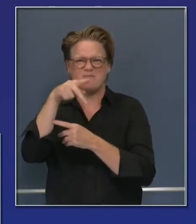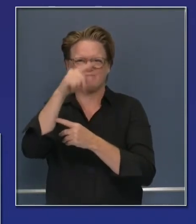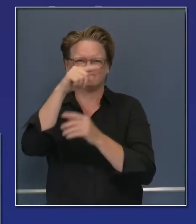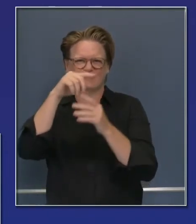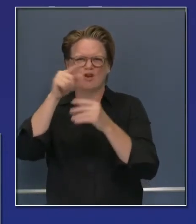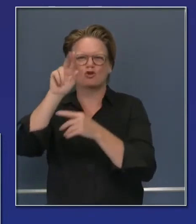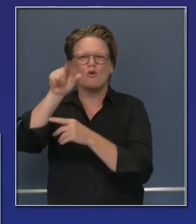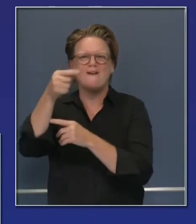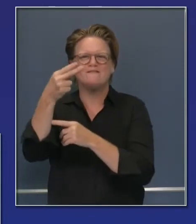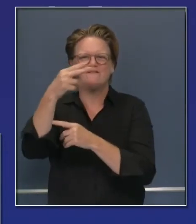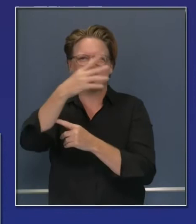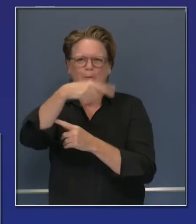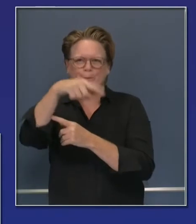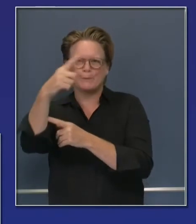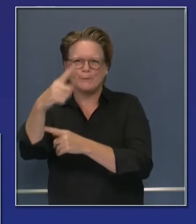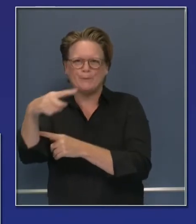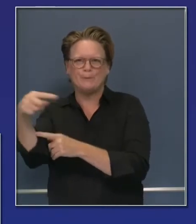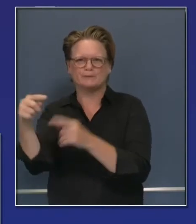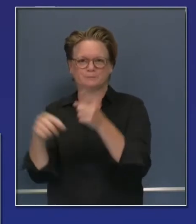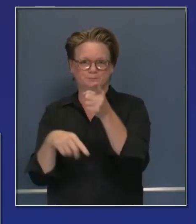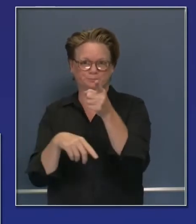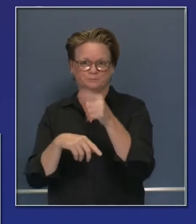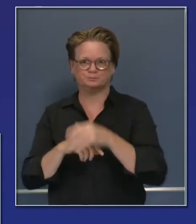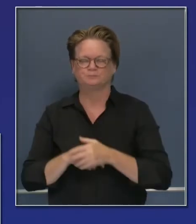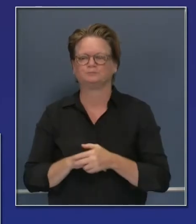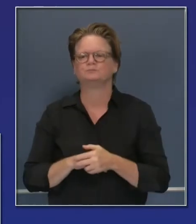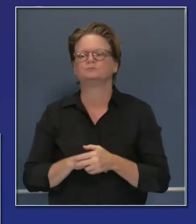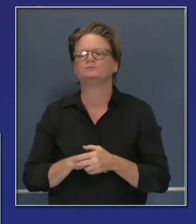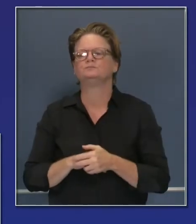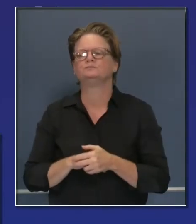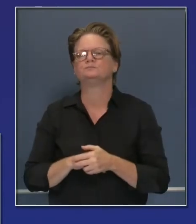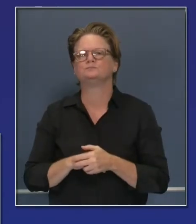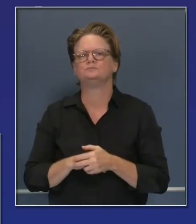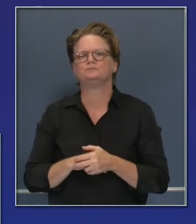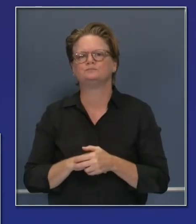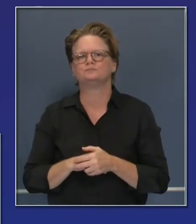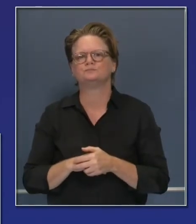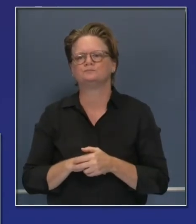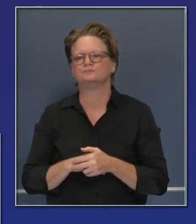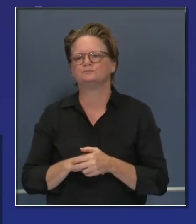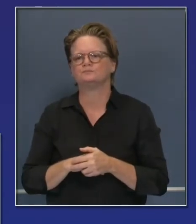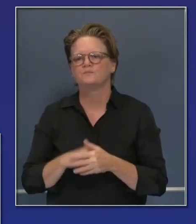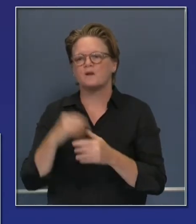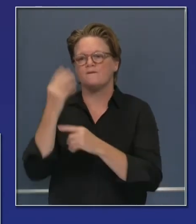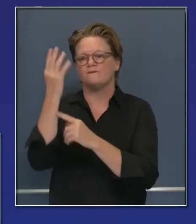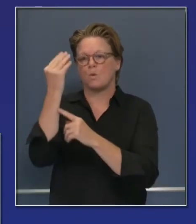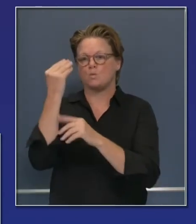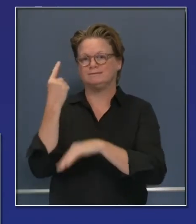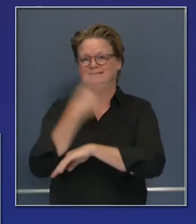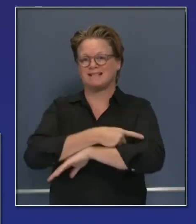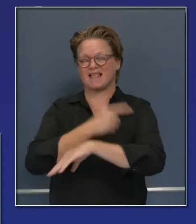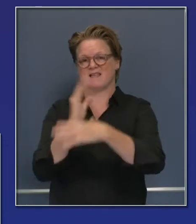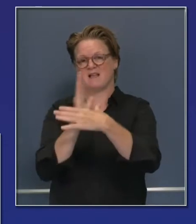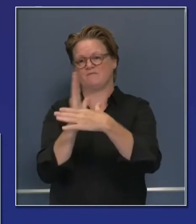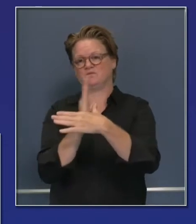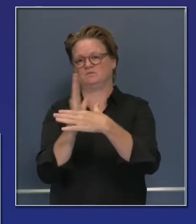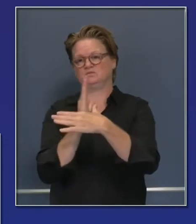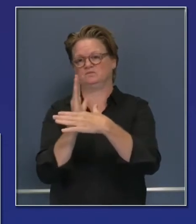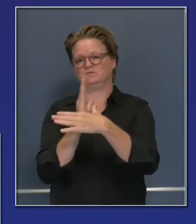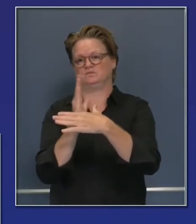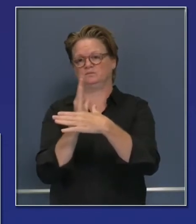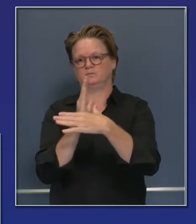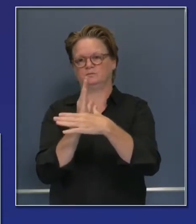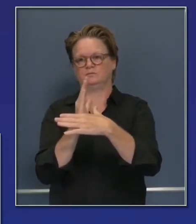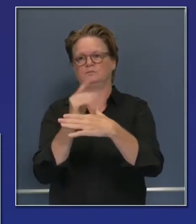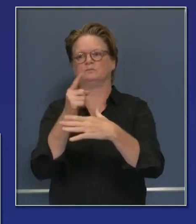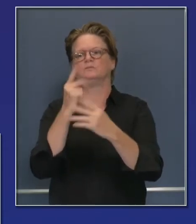our positivity rate over a seven-day period, but this is the positivity rate over a 14-day period, a slide many of you are familiar with. So the